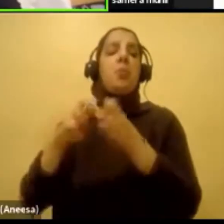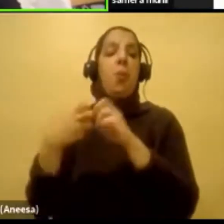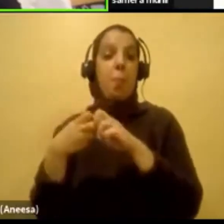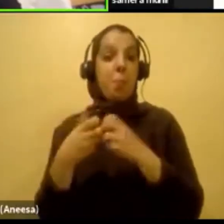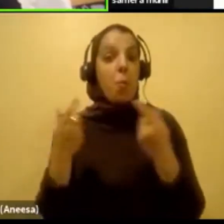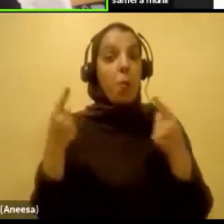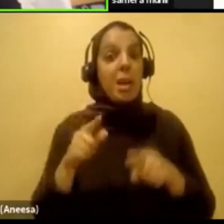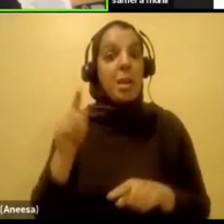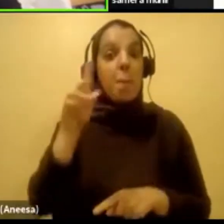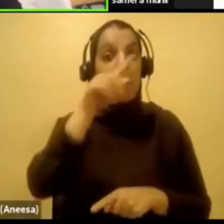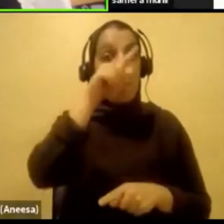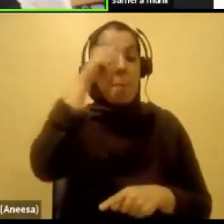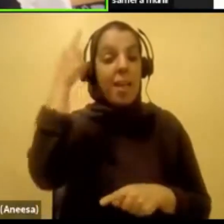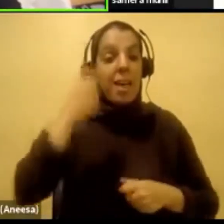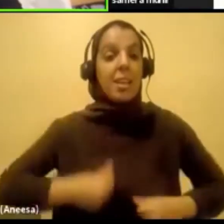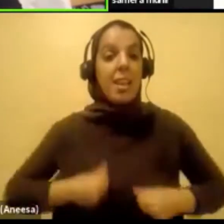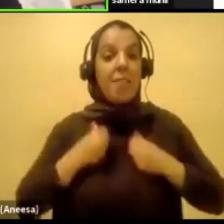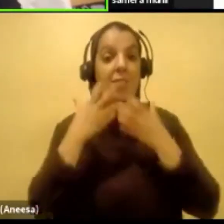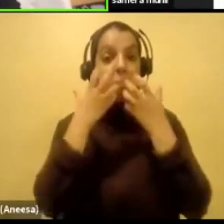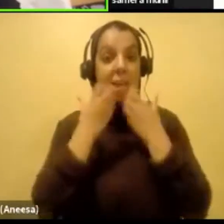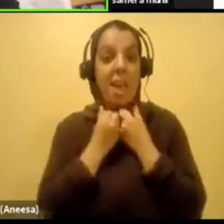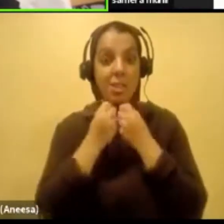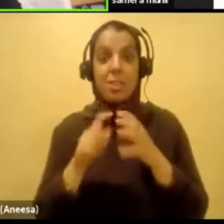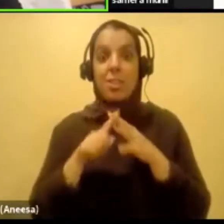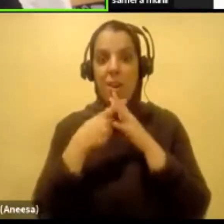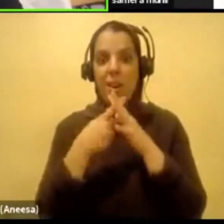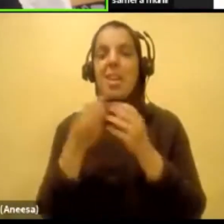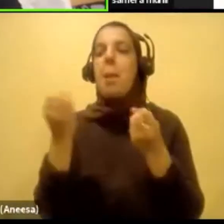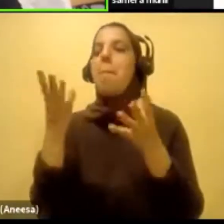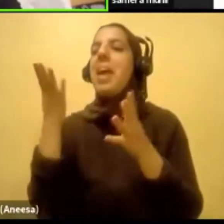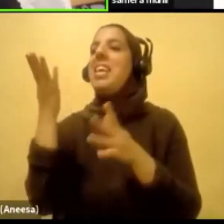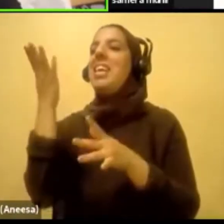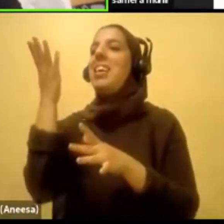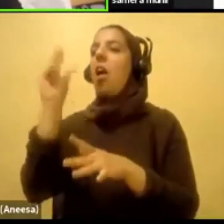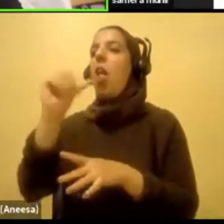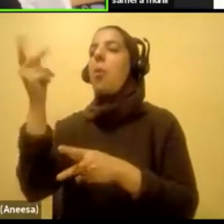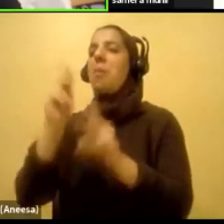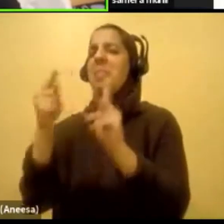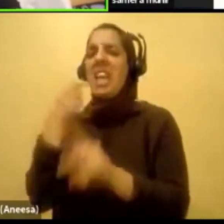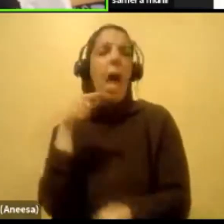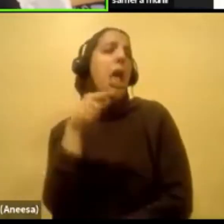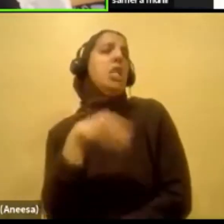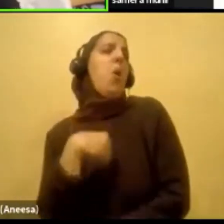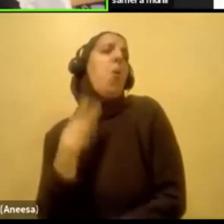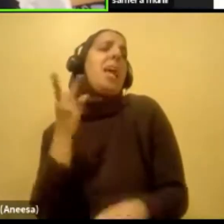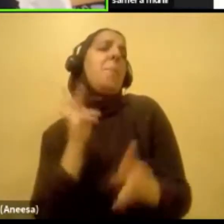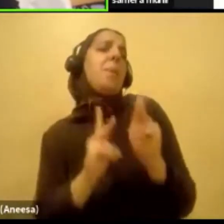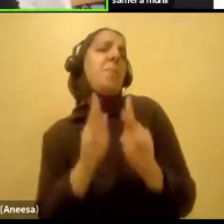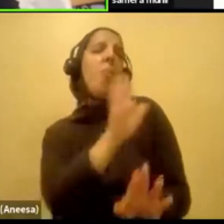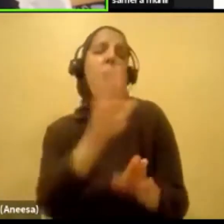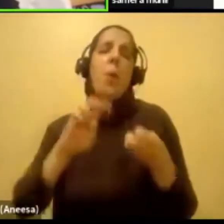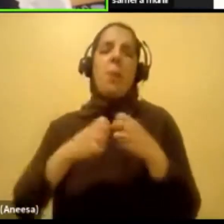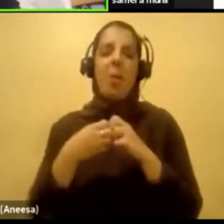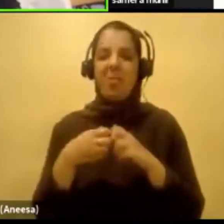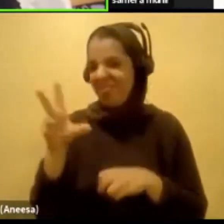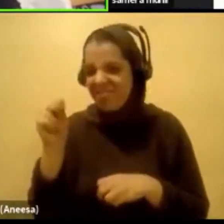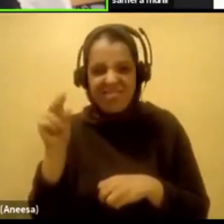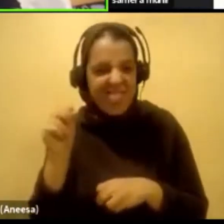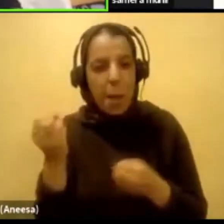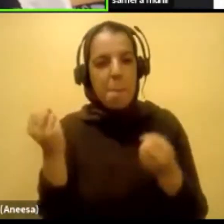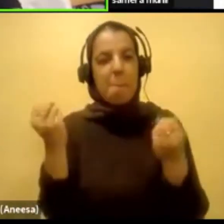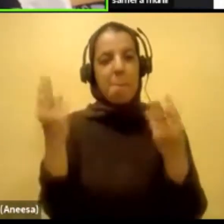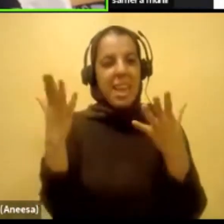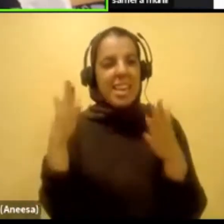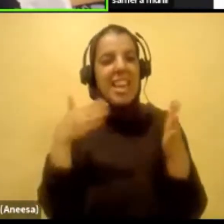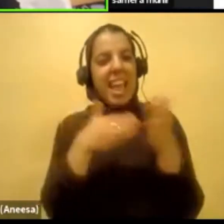saw so many people being like, that's a Western problem. That's a white people problem. Like, no, there is so much anti-Black behavior in our